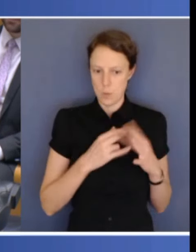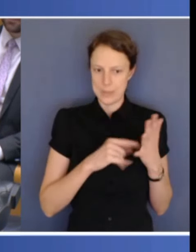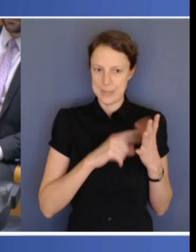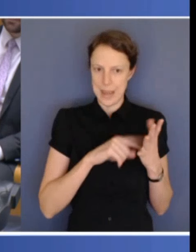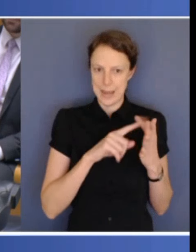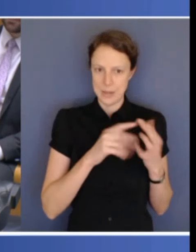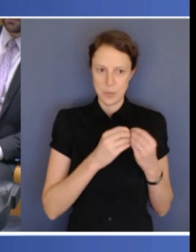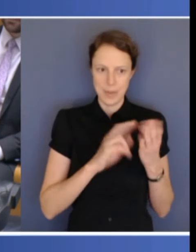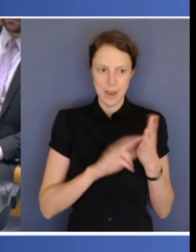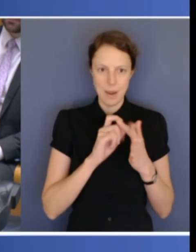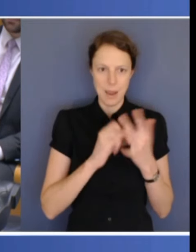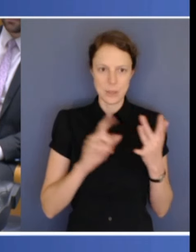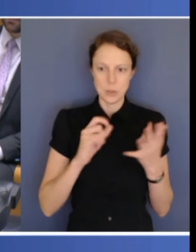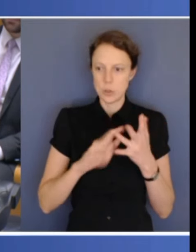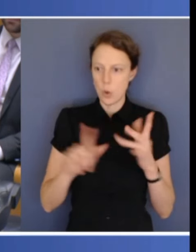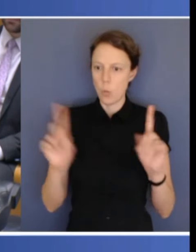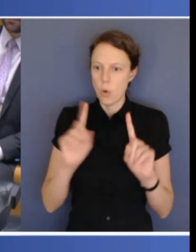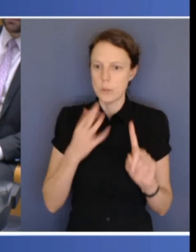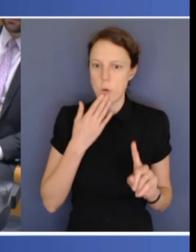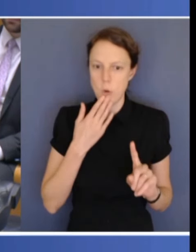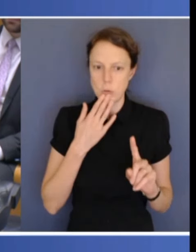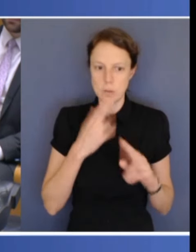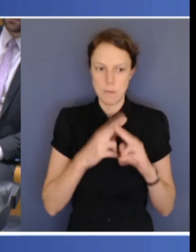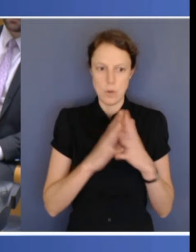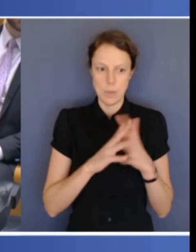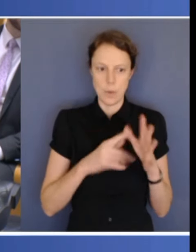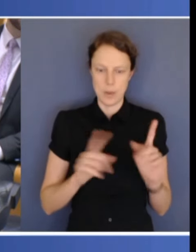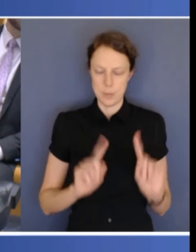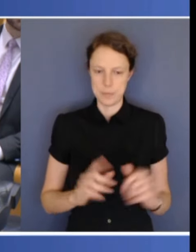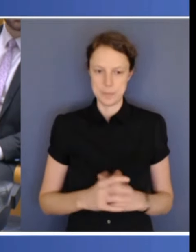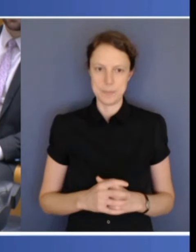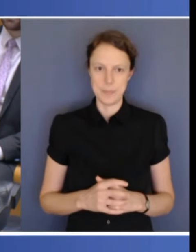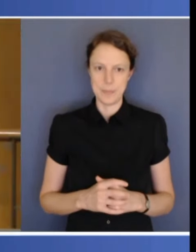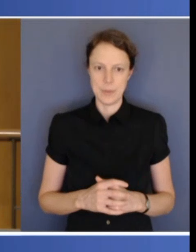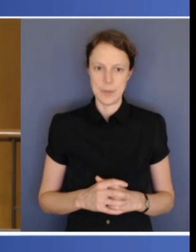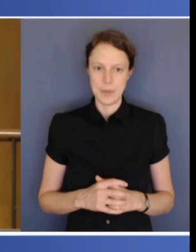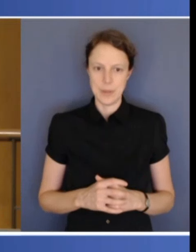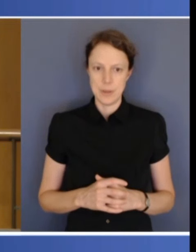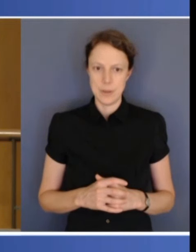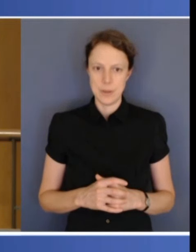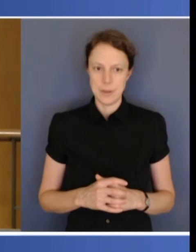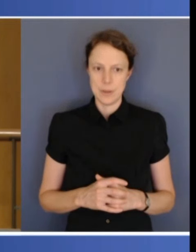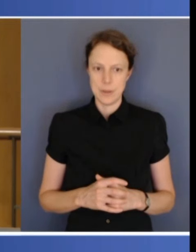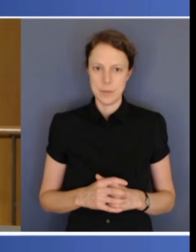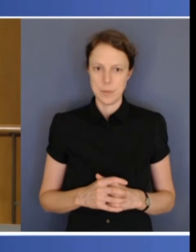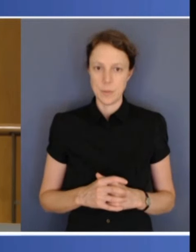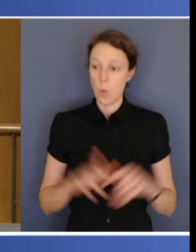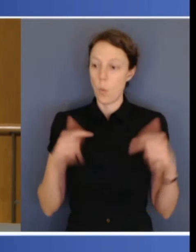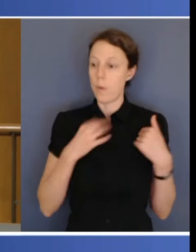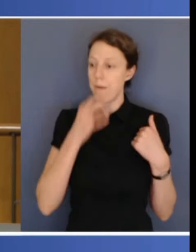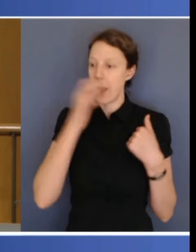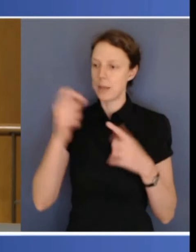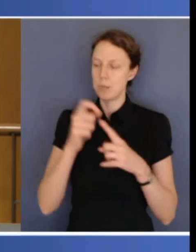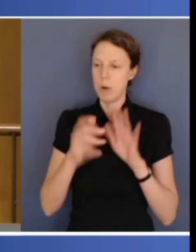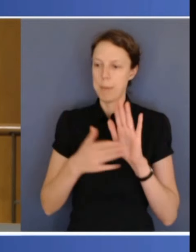to be clear, what is the cost to WA going to be? Well, we've sought and received assurances from the Prime Minister that our contribution will be capped